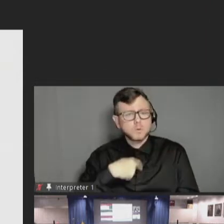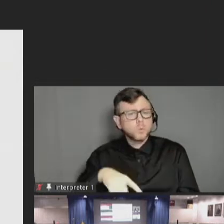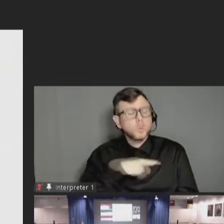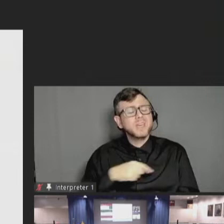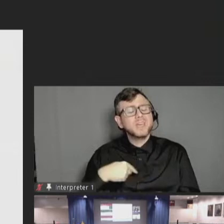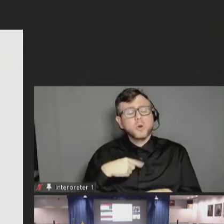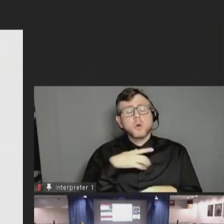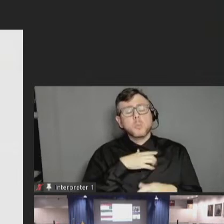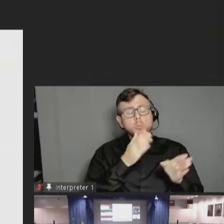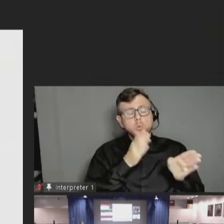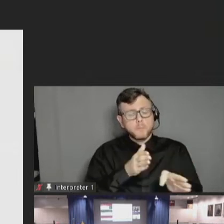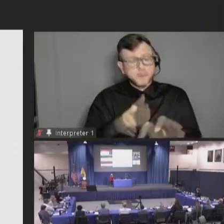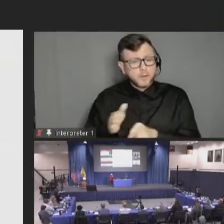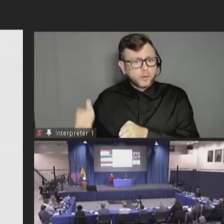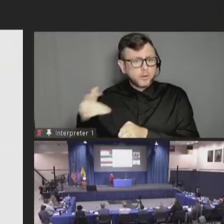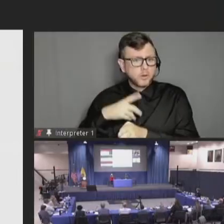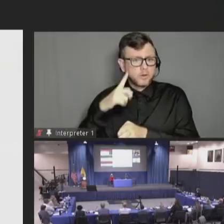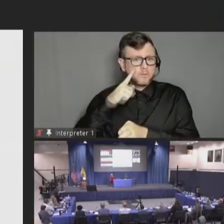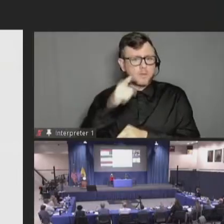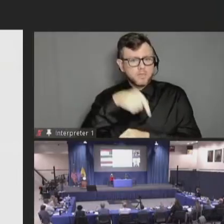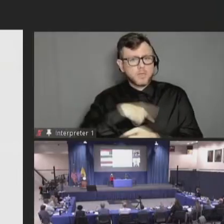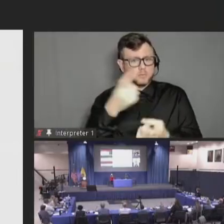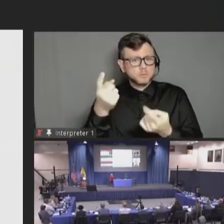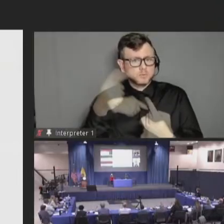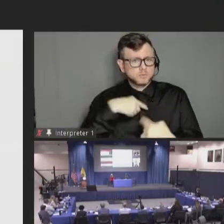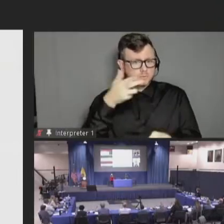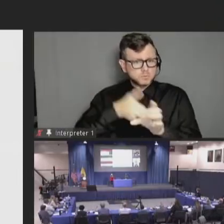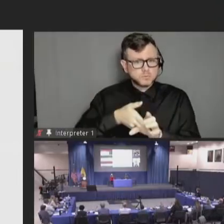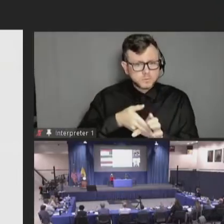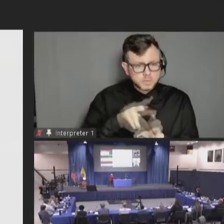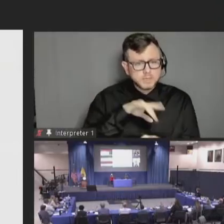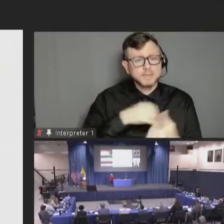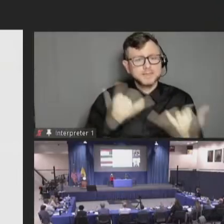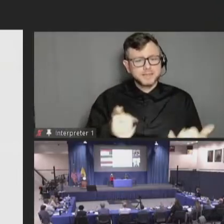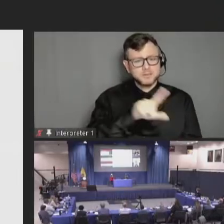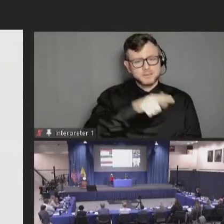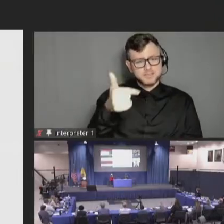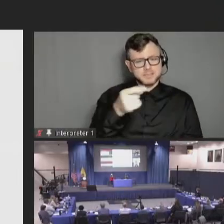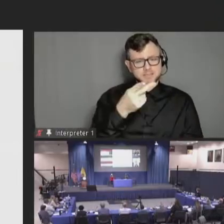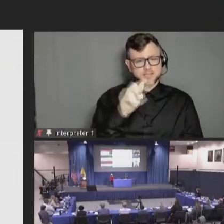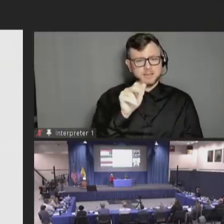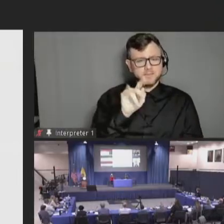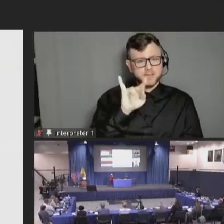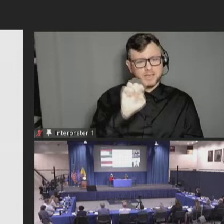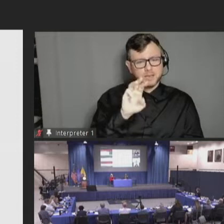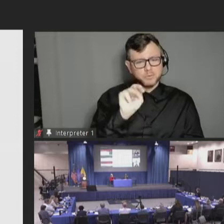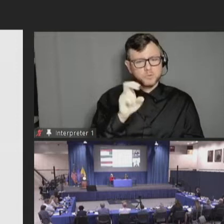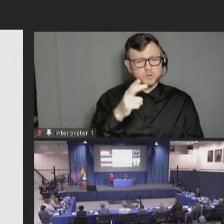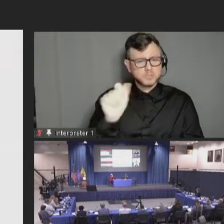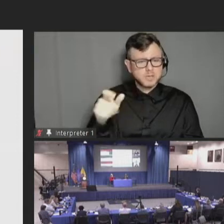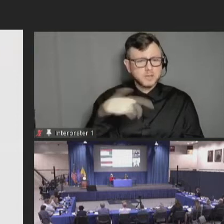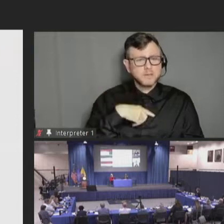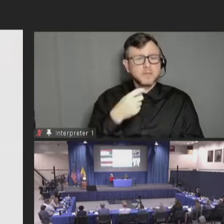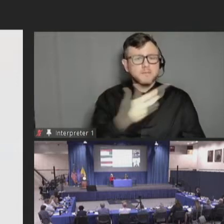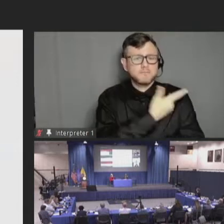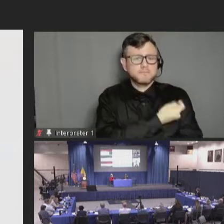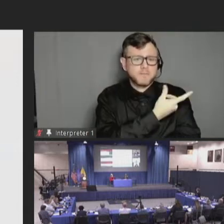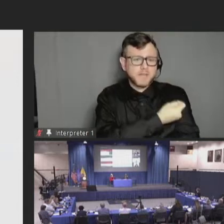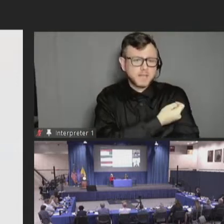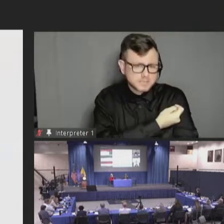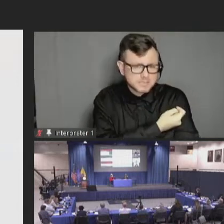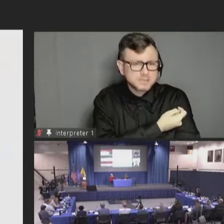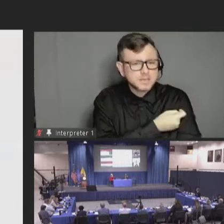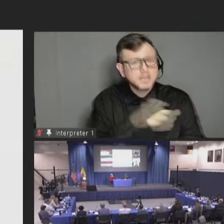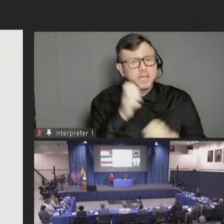of the clinic. I'm now going to pass it over to my colleague, Stephanie Mucha, to discuss ways our vaccine education initiative creates